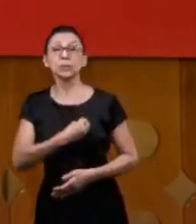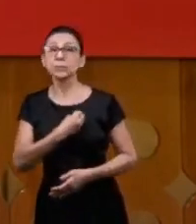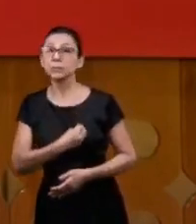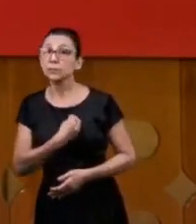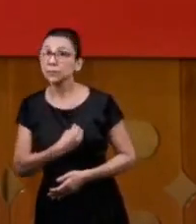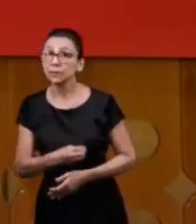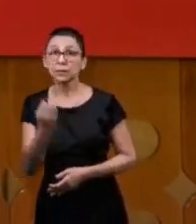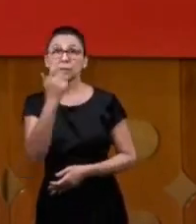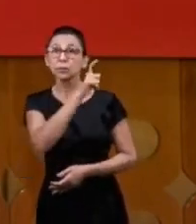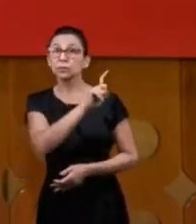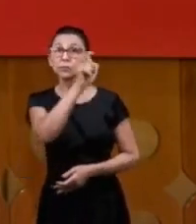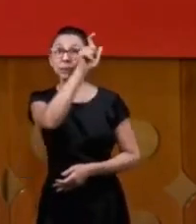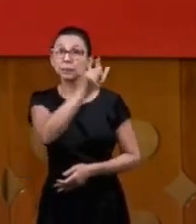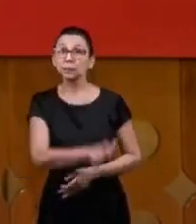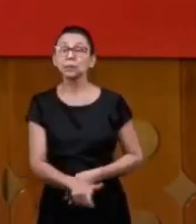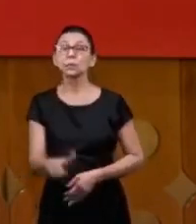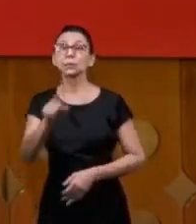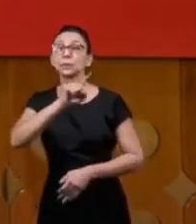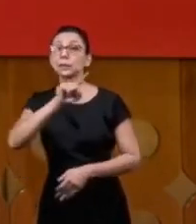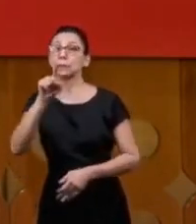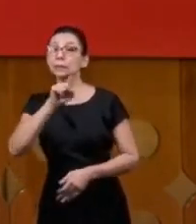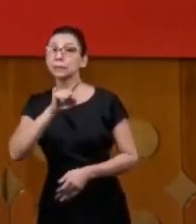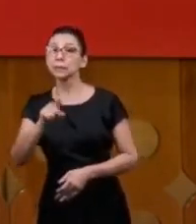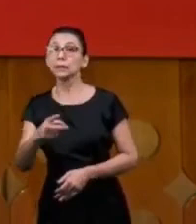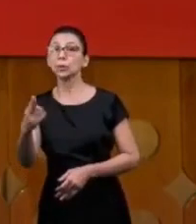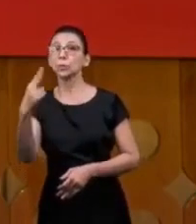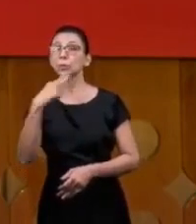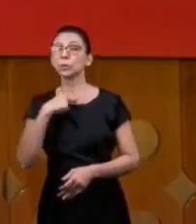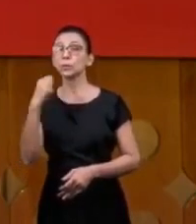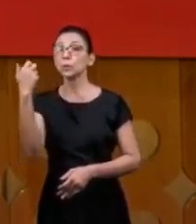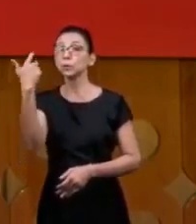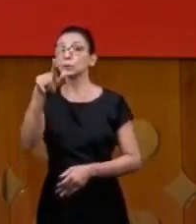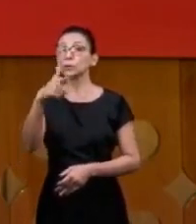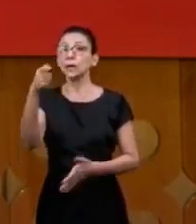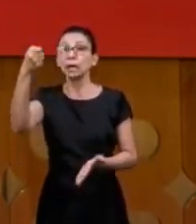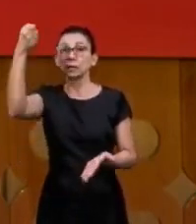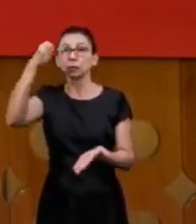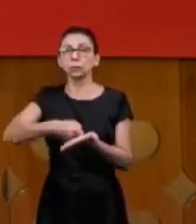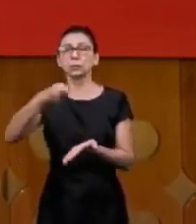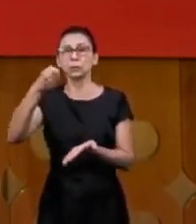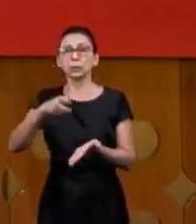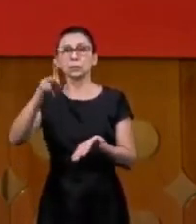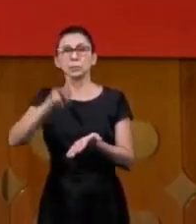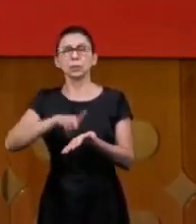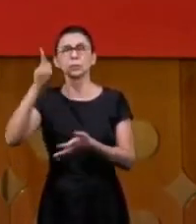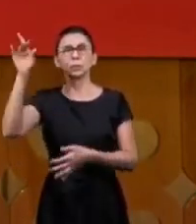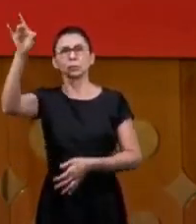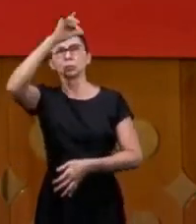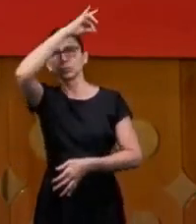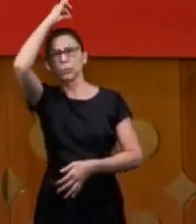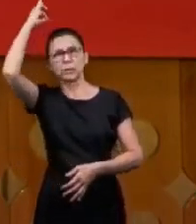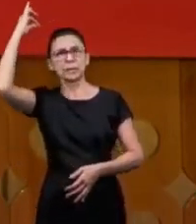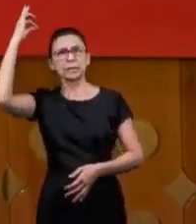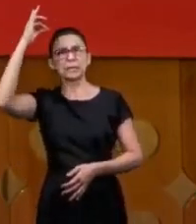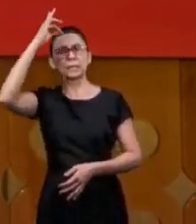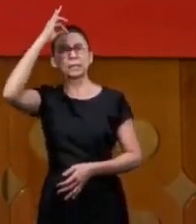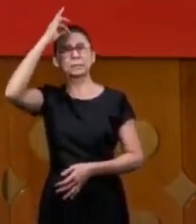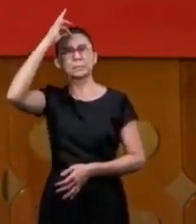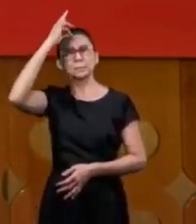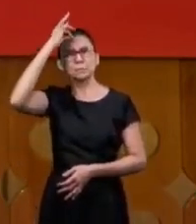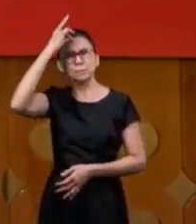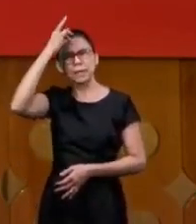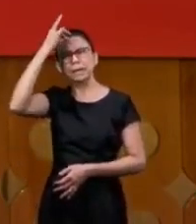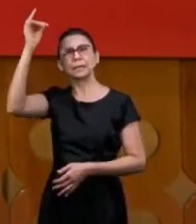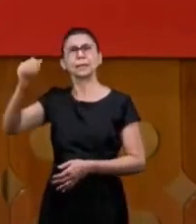cannot make use of them there is no authority in us of the Holy Spirit to do this to the sheep